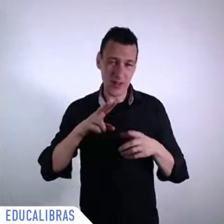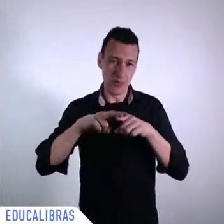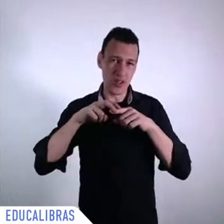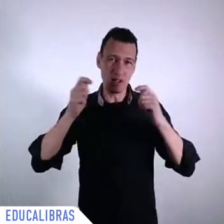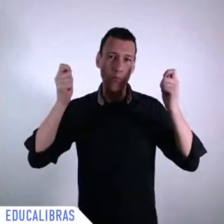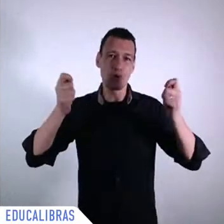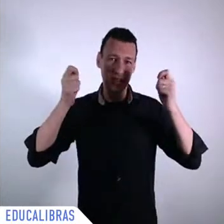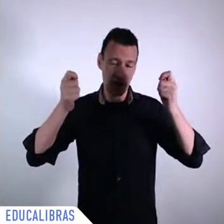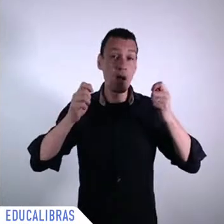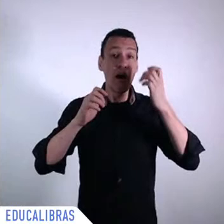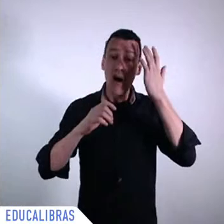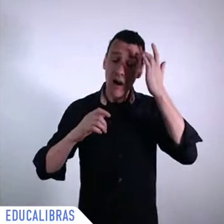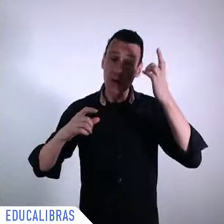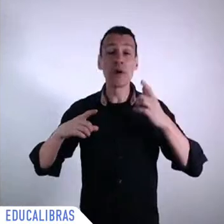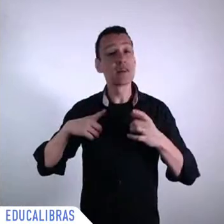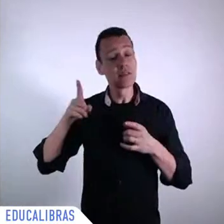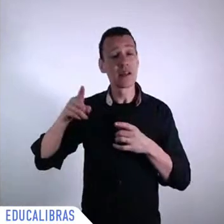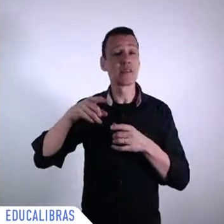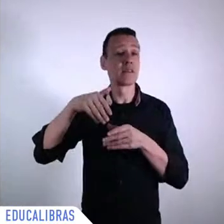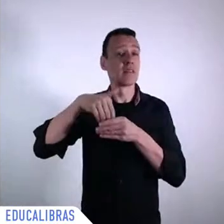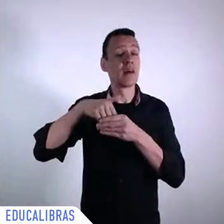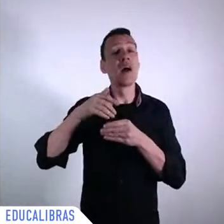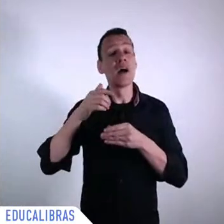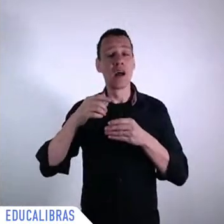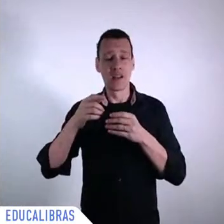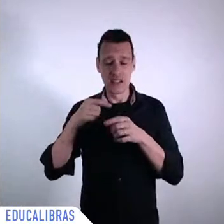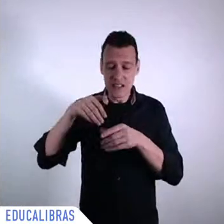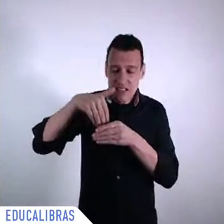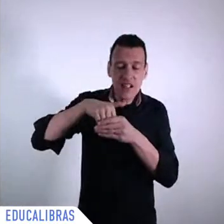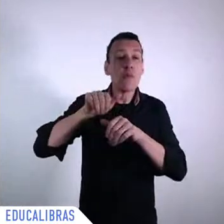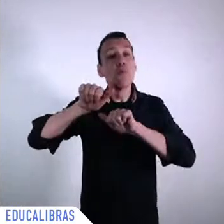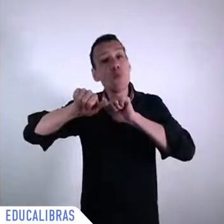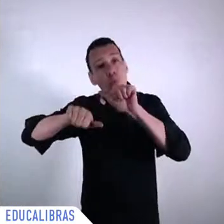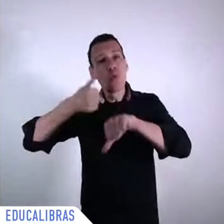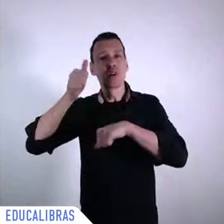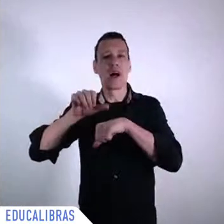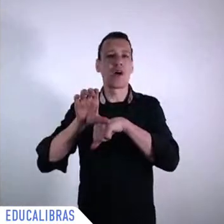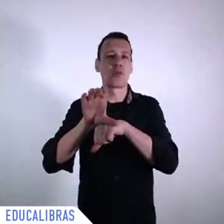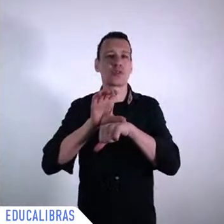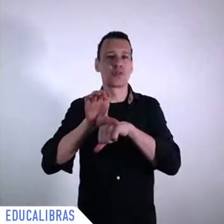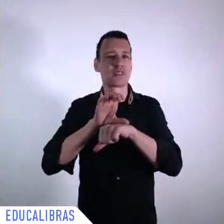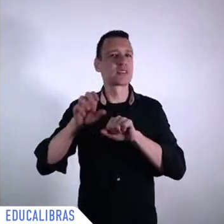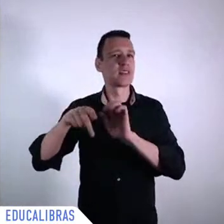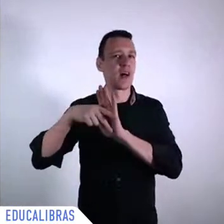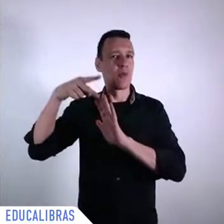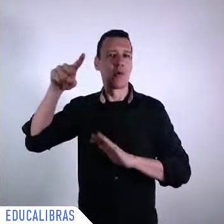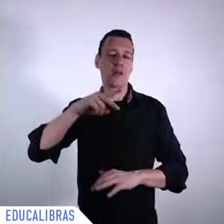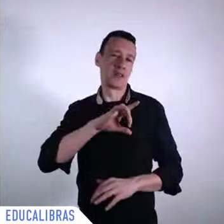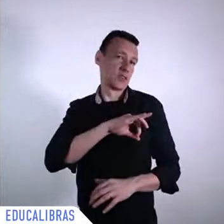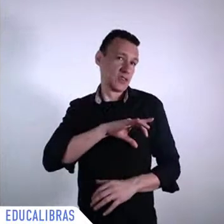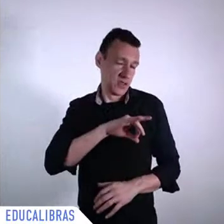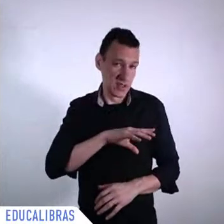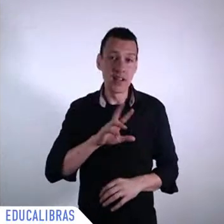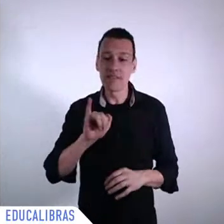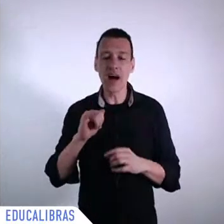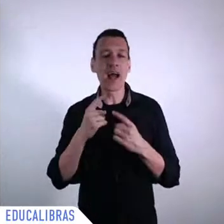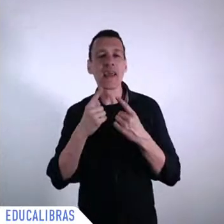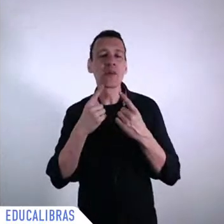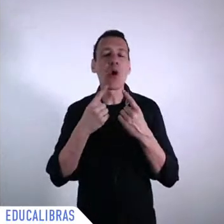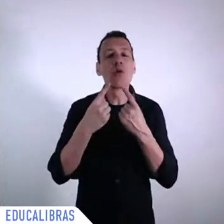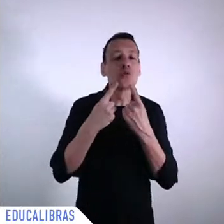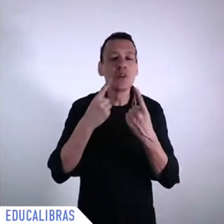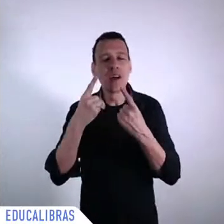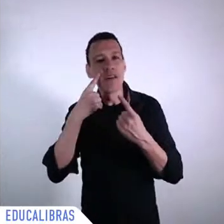not long ago in the policy area we were discussing 0.1% of the